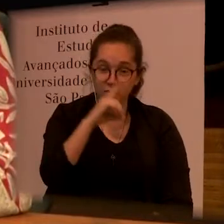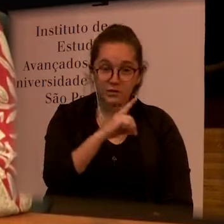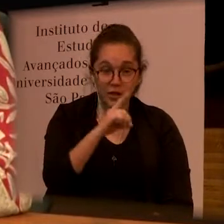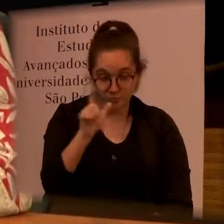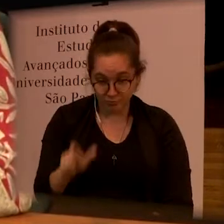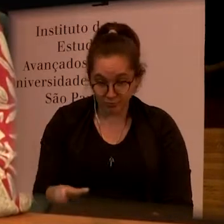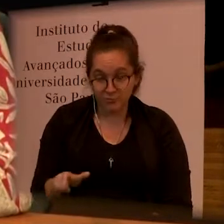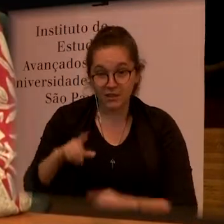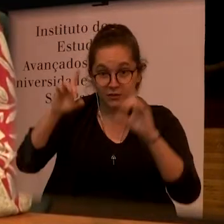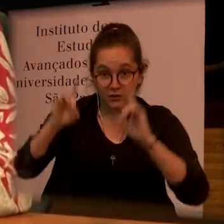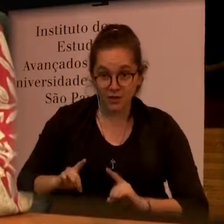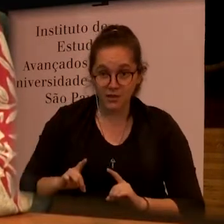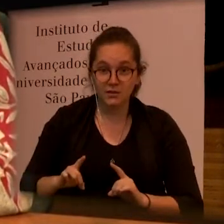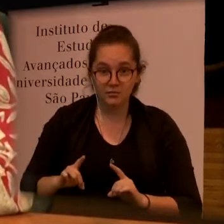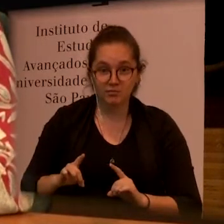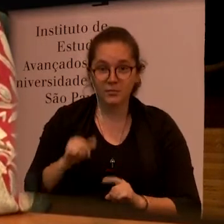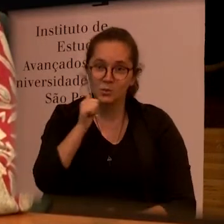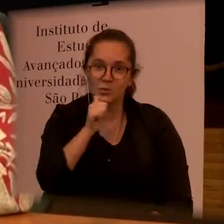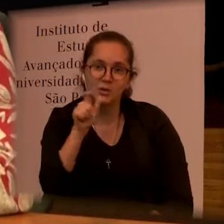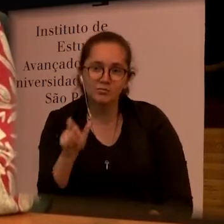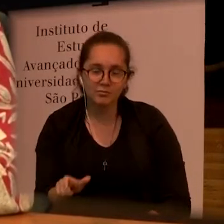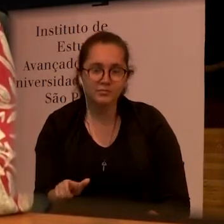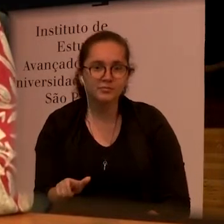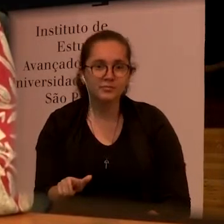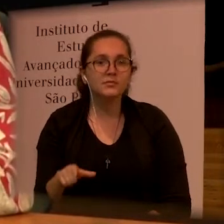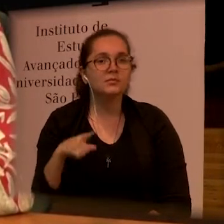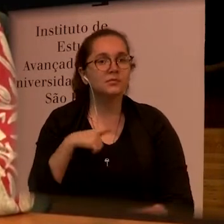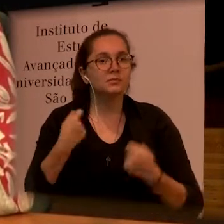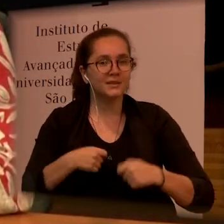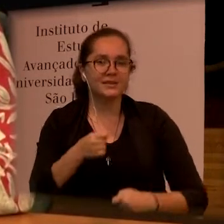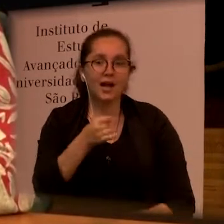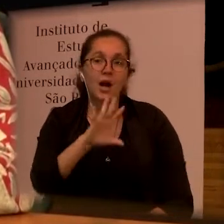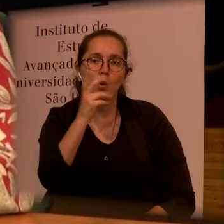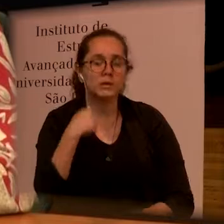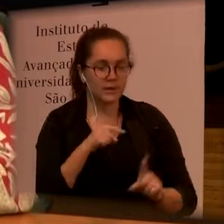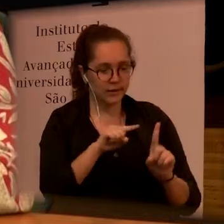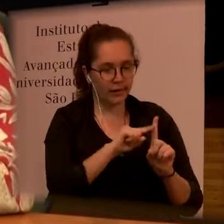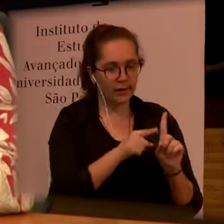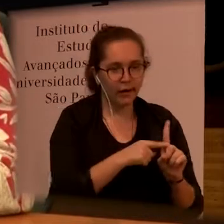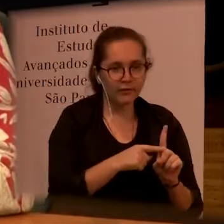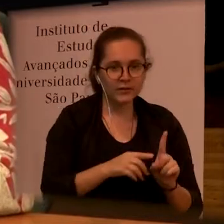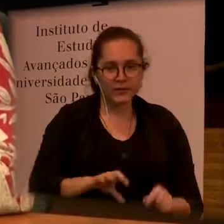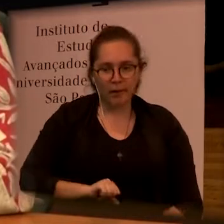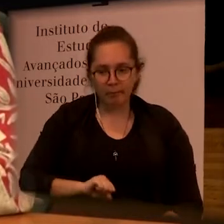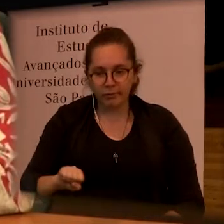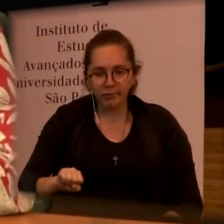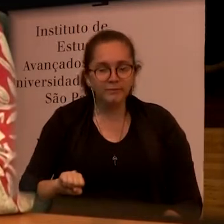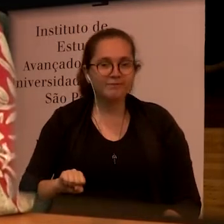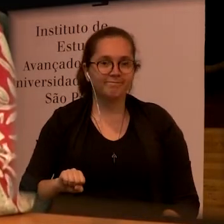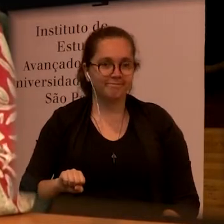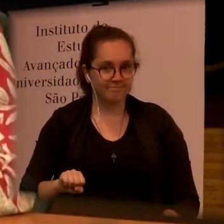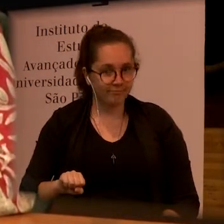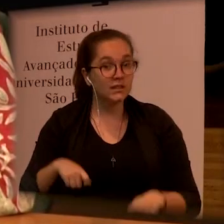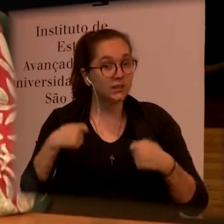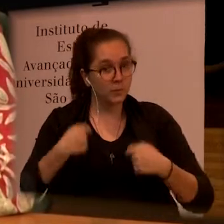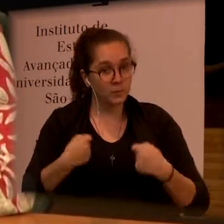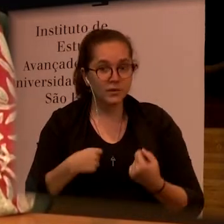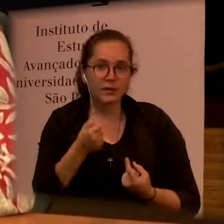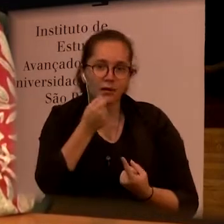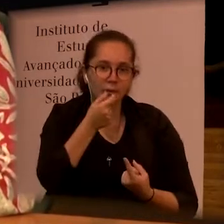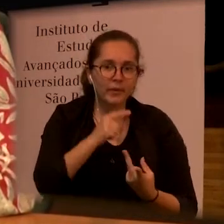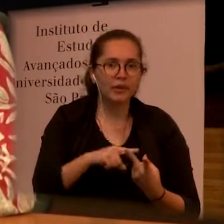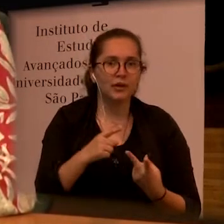family managing menstruation so there are different kinds of issues that may affect girls versus boys with disabilities